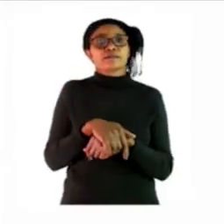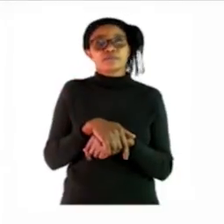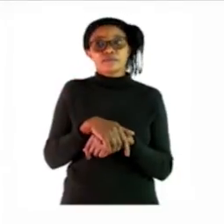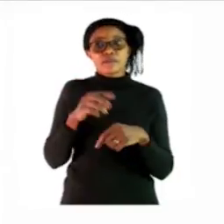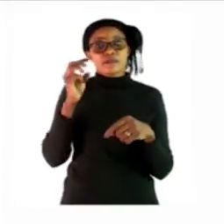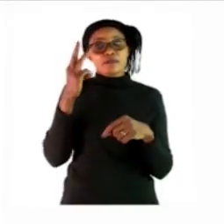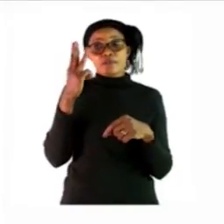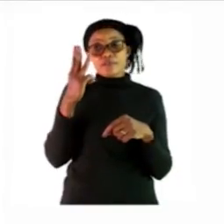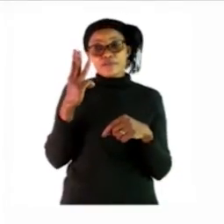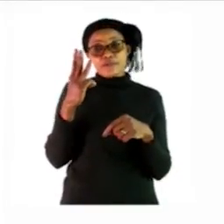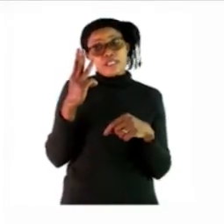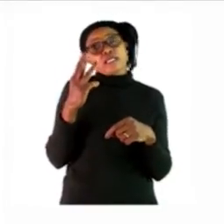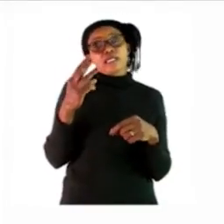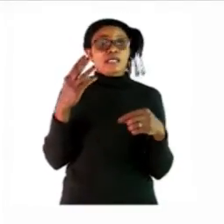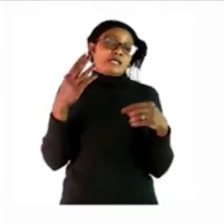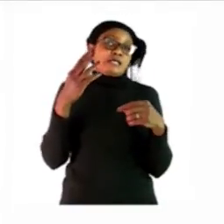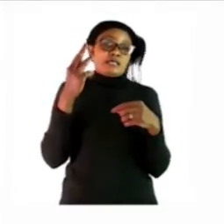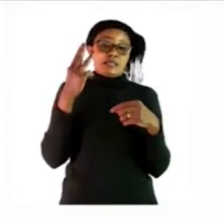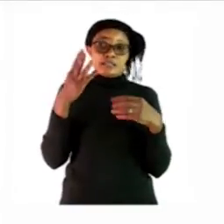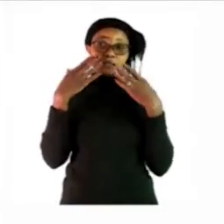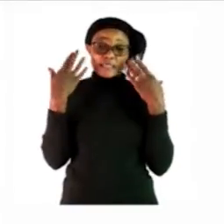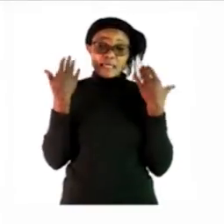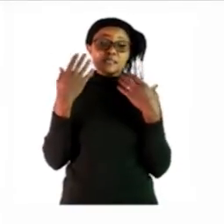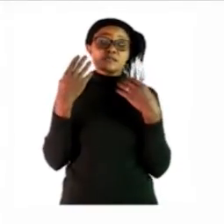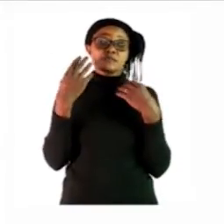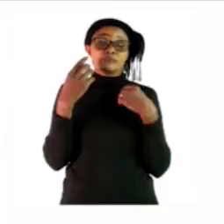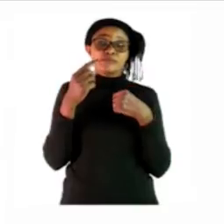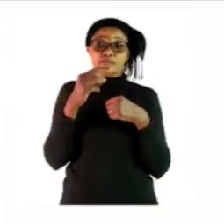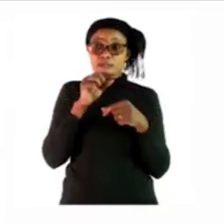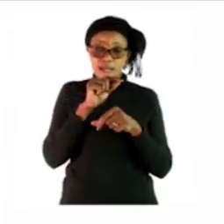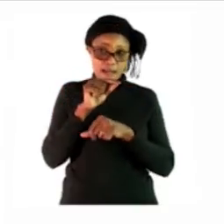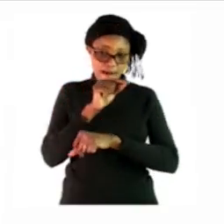three cats so you must write on the line the number three